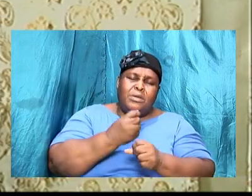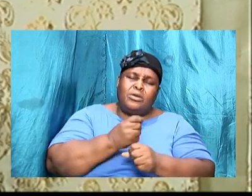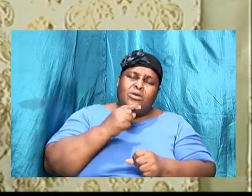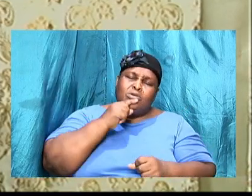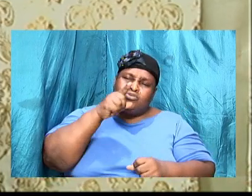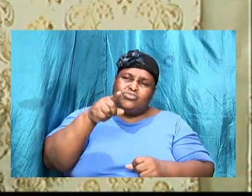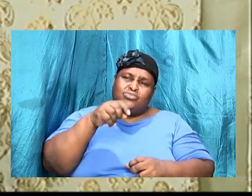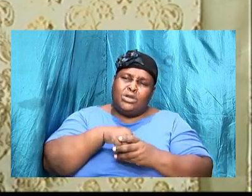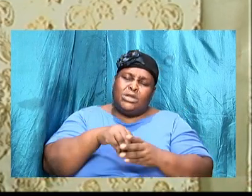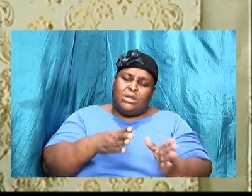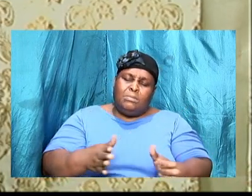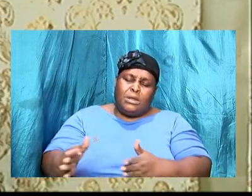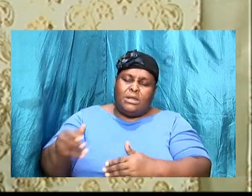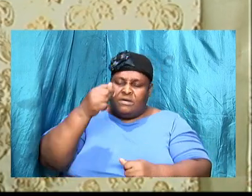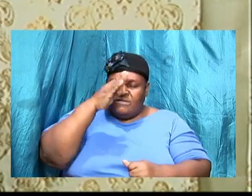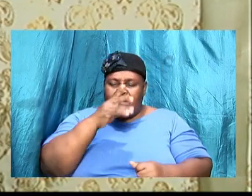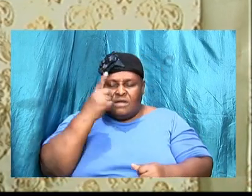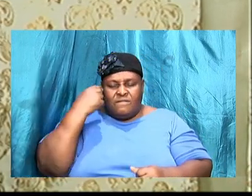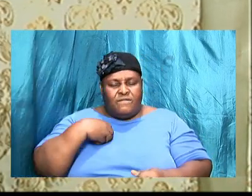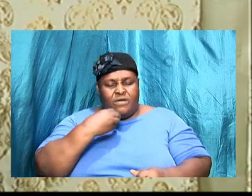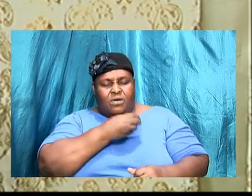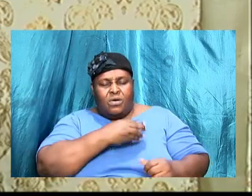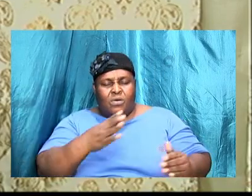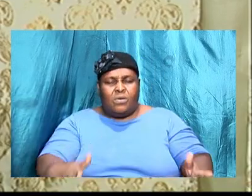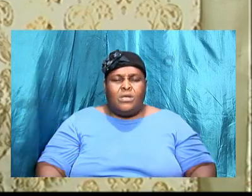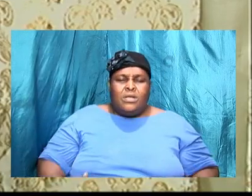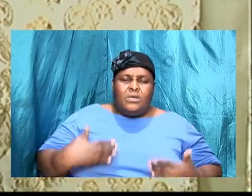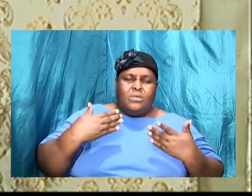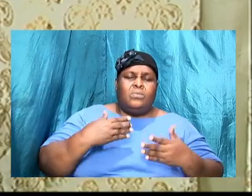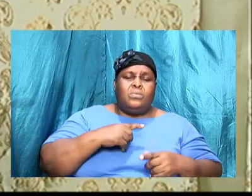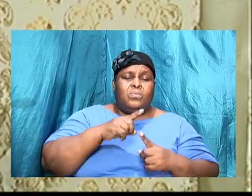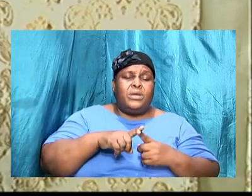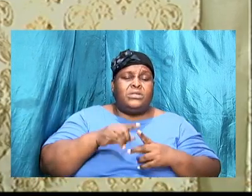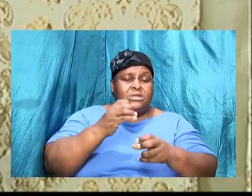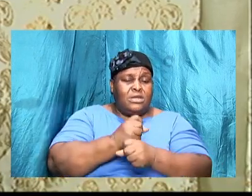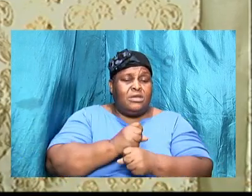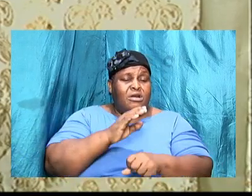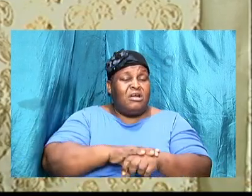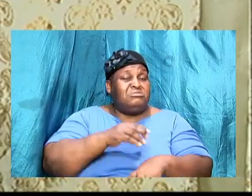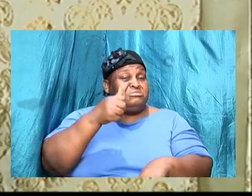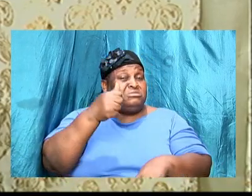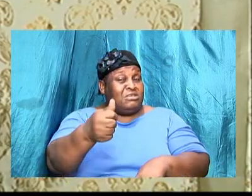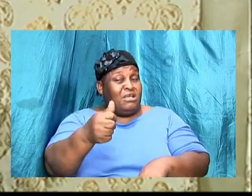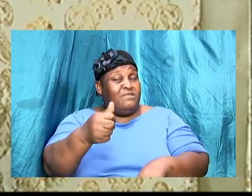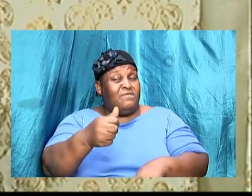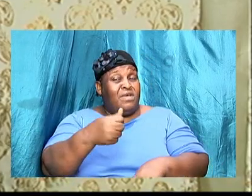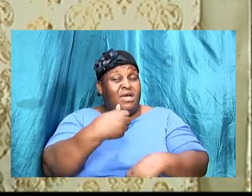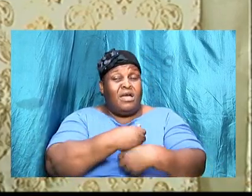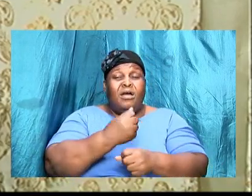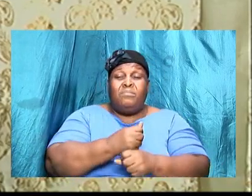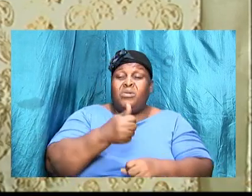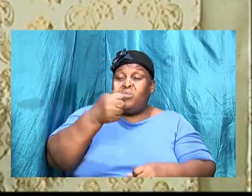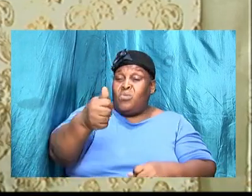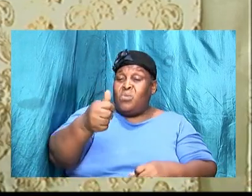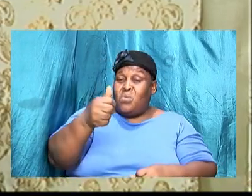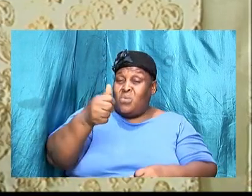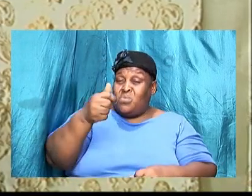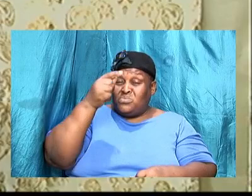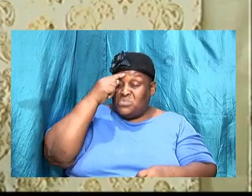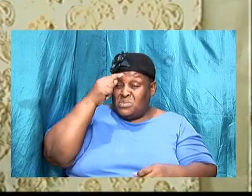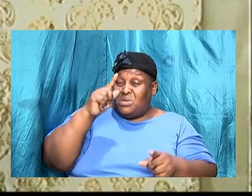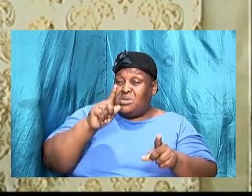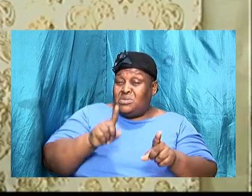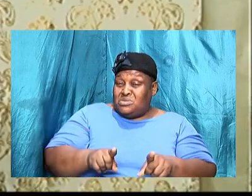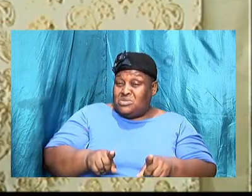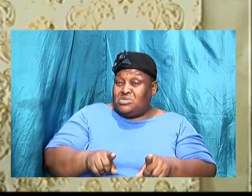the plan of God for our life anytime you take it upon yourselves and begin to make your own decision begin to desire